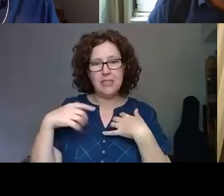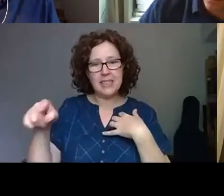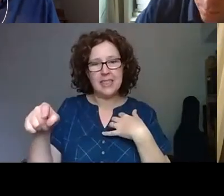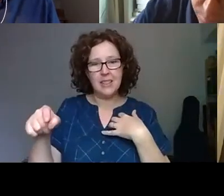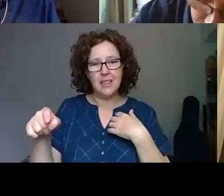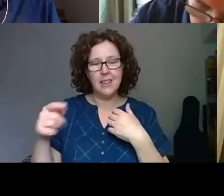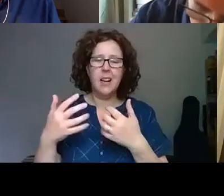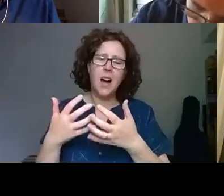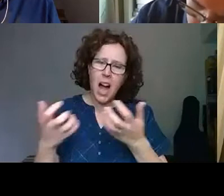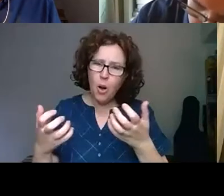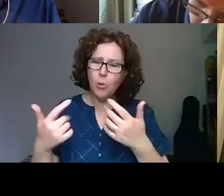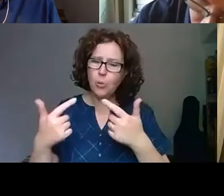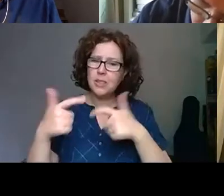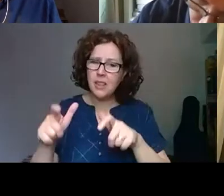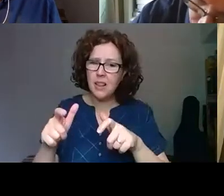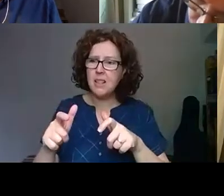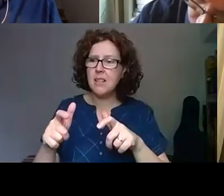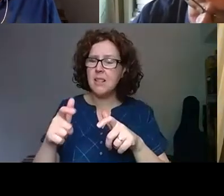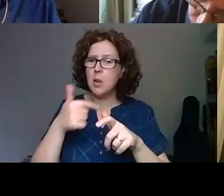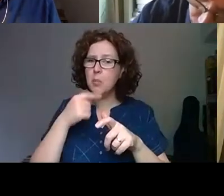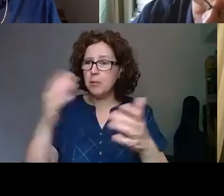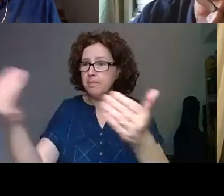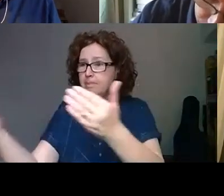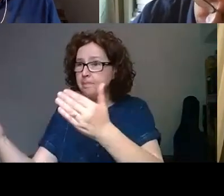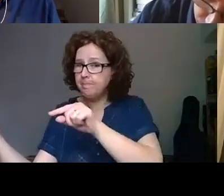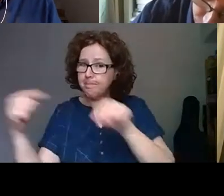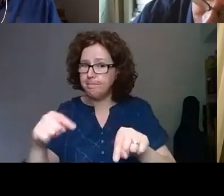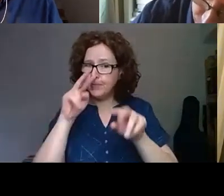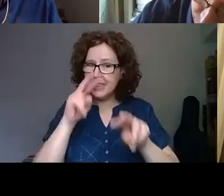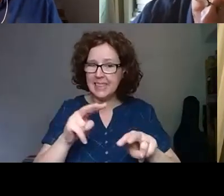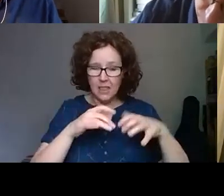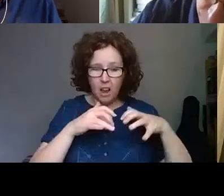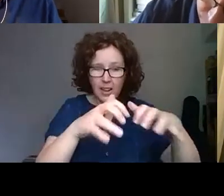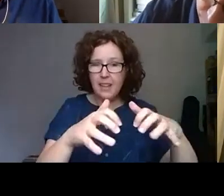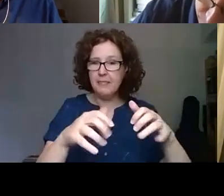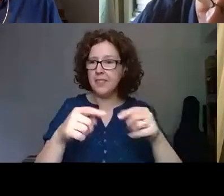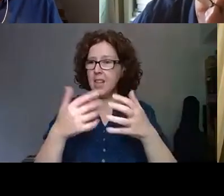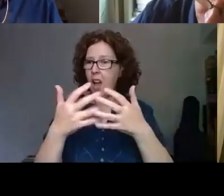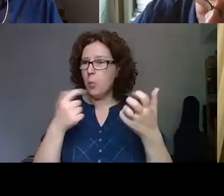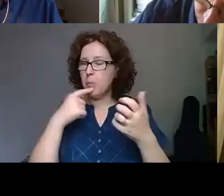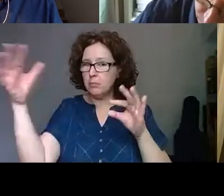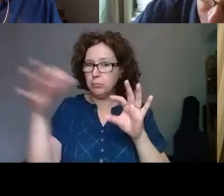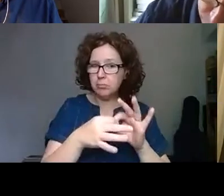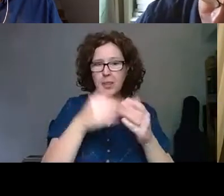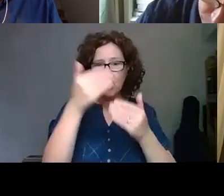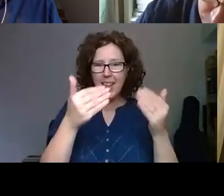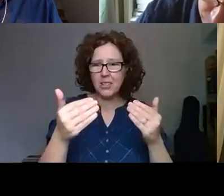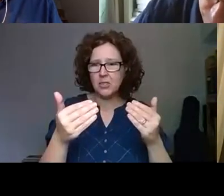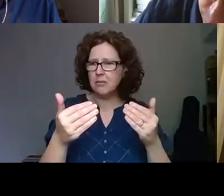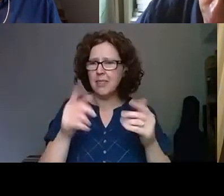how can we still bring people to the content, and to the collections, and to the archives, and to those stories, away from the physical space,